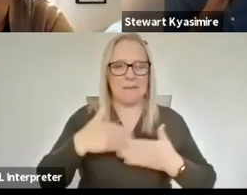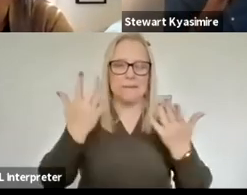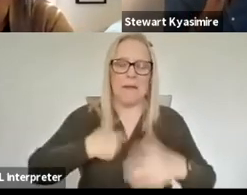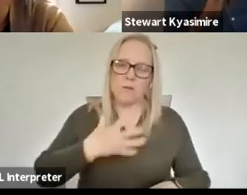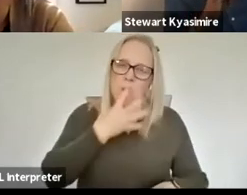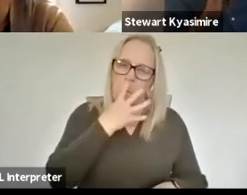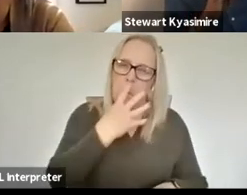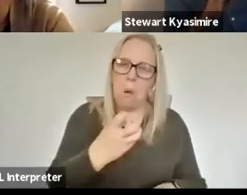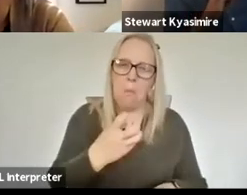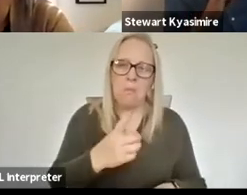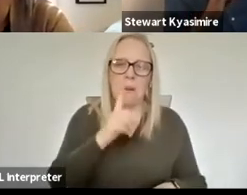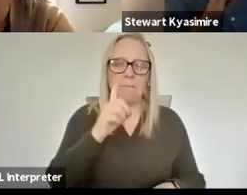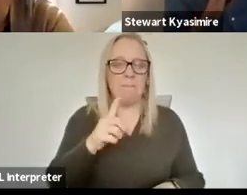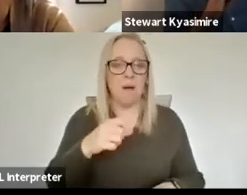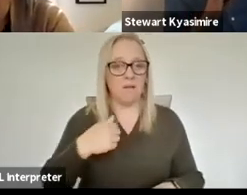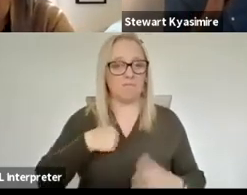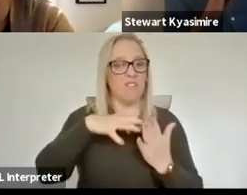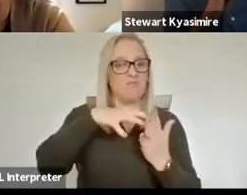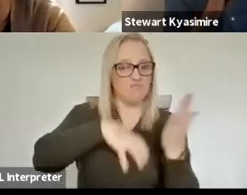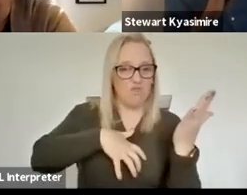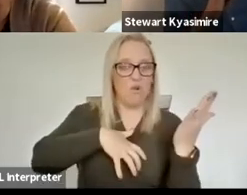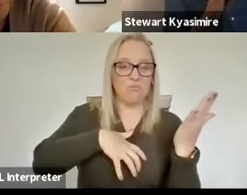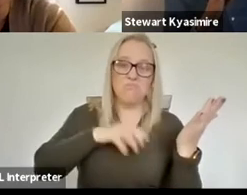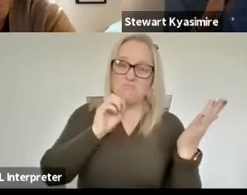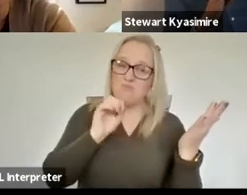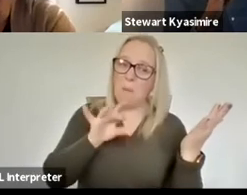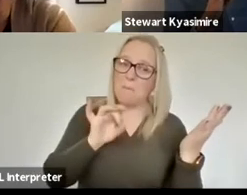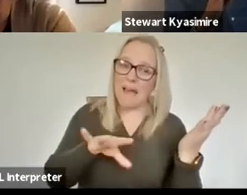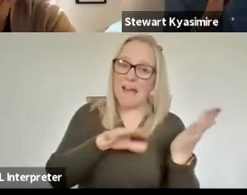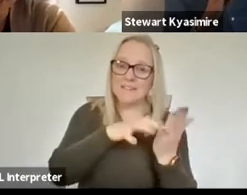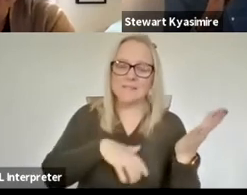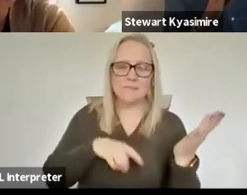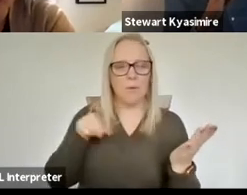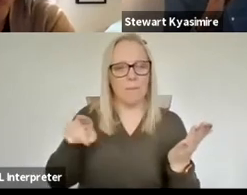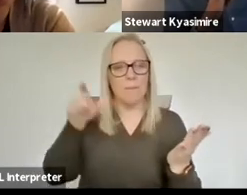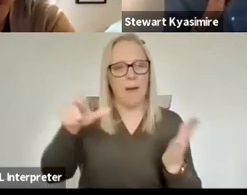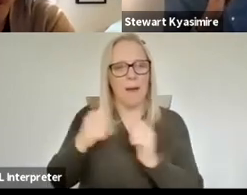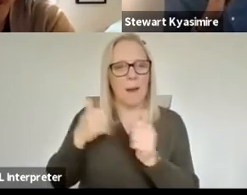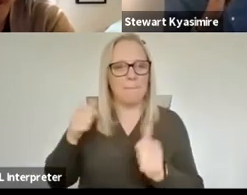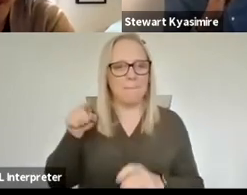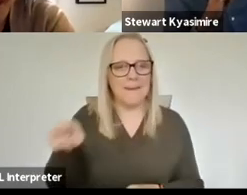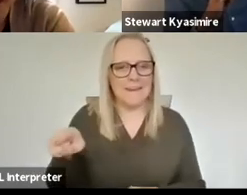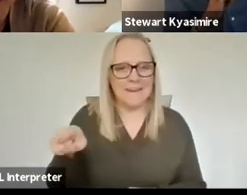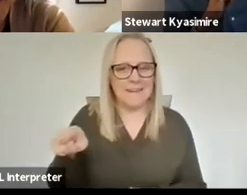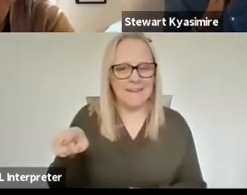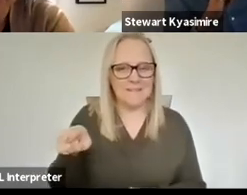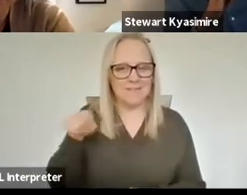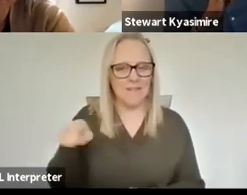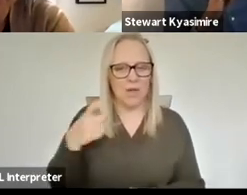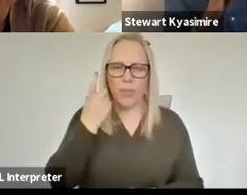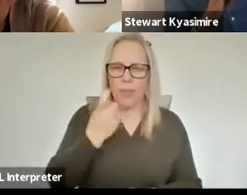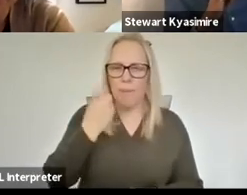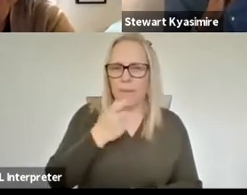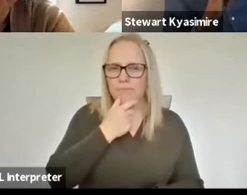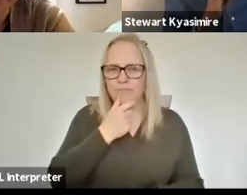but i quite like the piece that i wrote and what they've done is they've thought about the um the fact that in many of the people who might